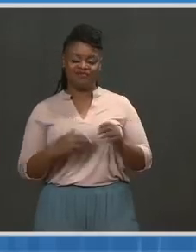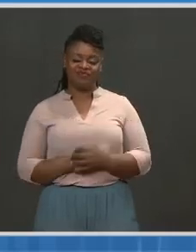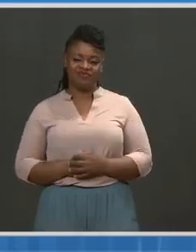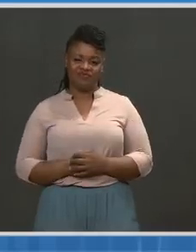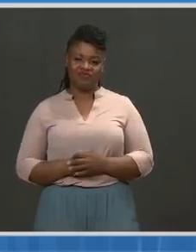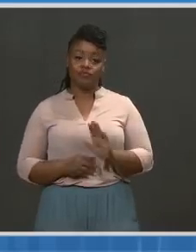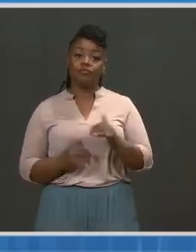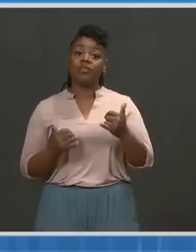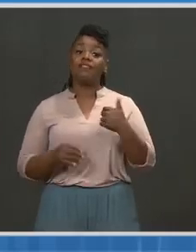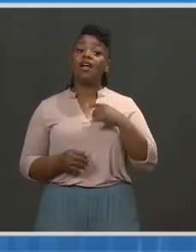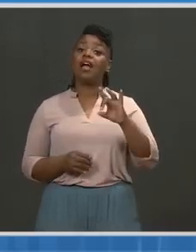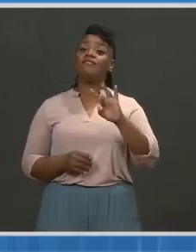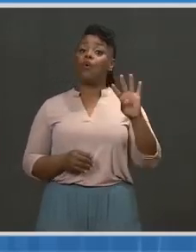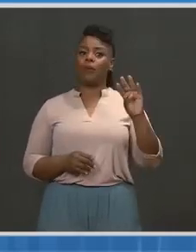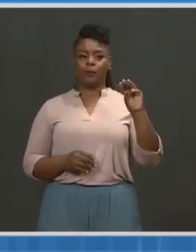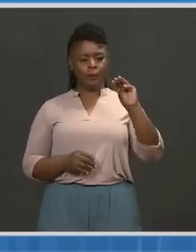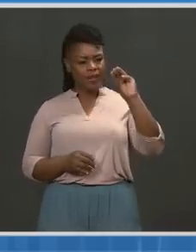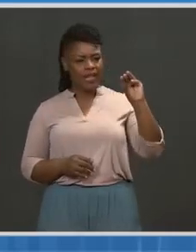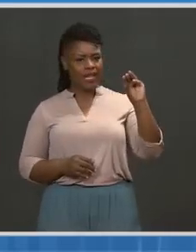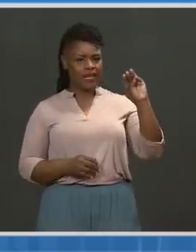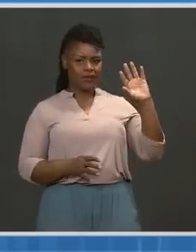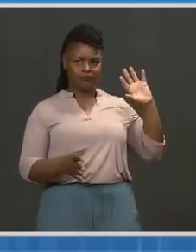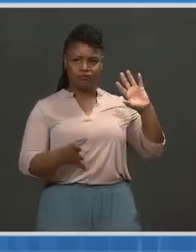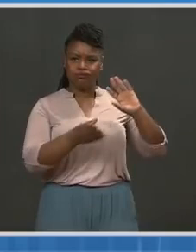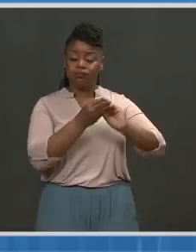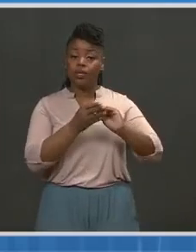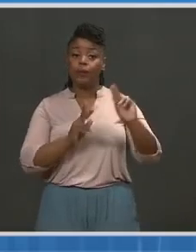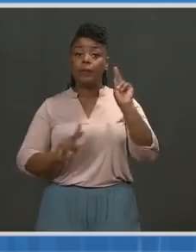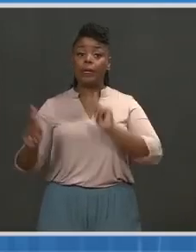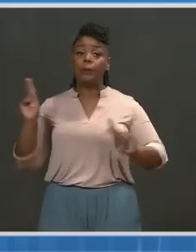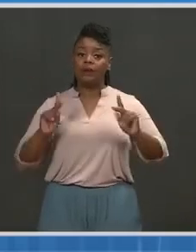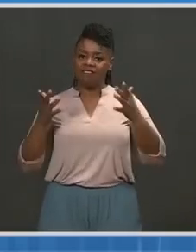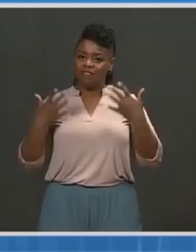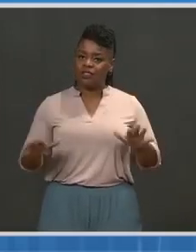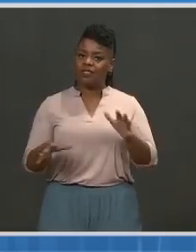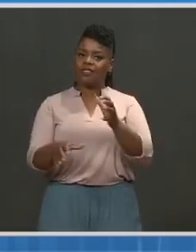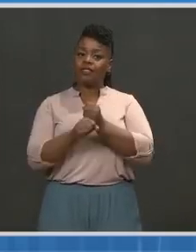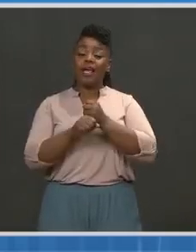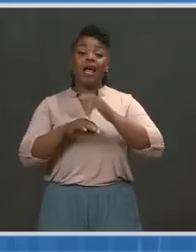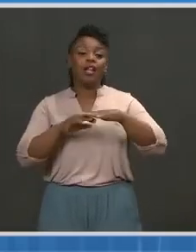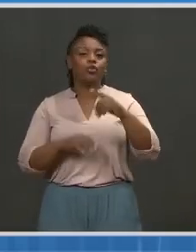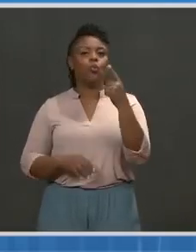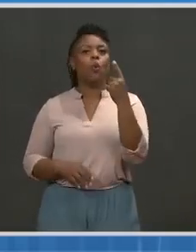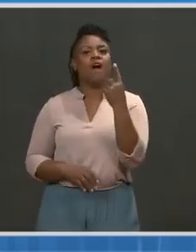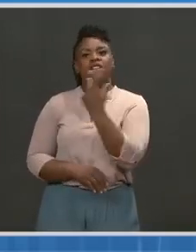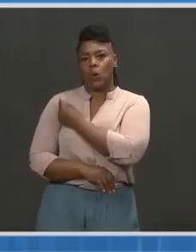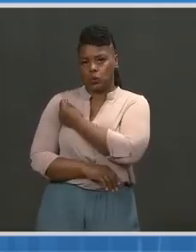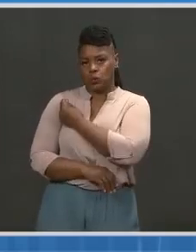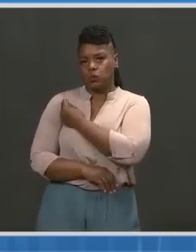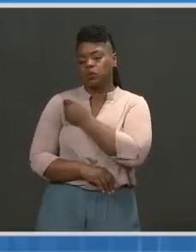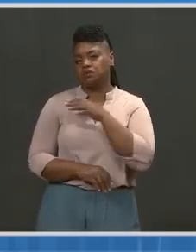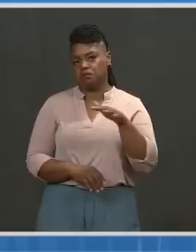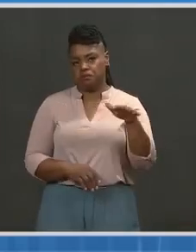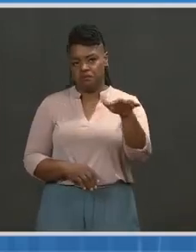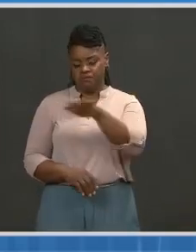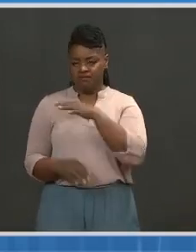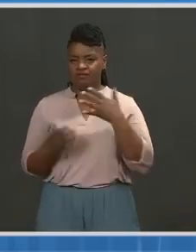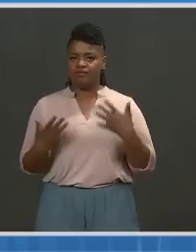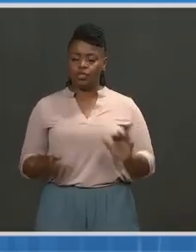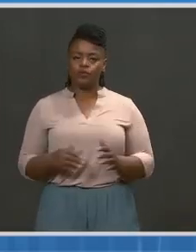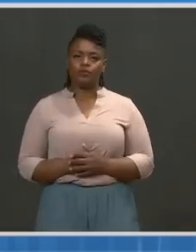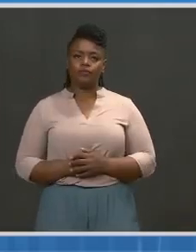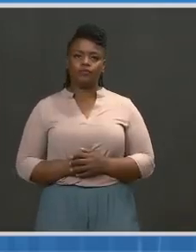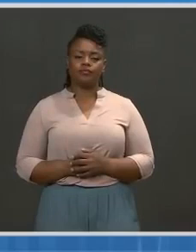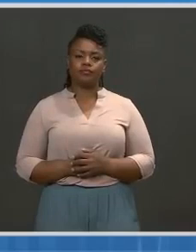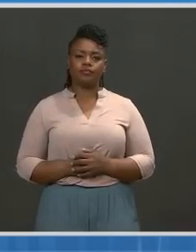million people who have received at least one vaccination dose, or one in three adults, and 45 million